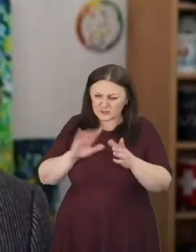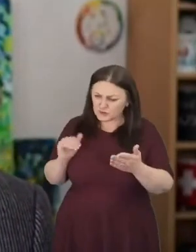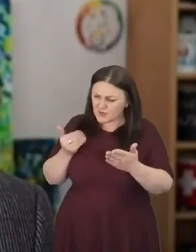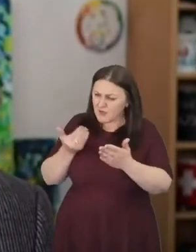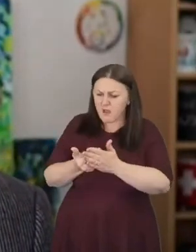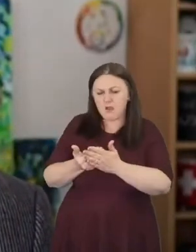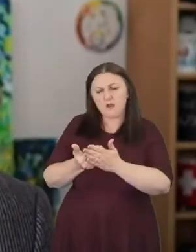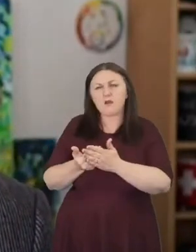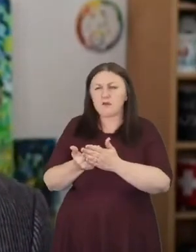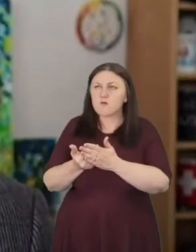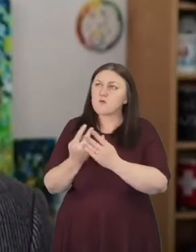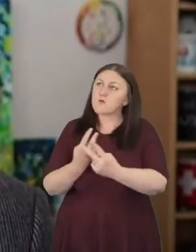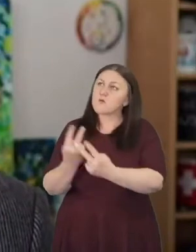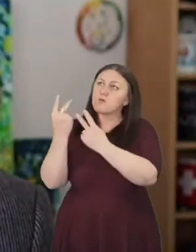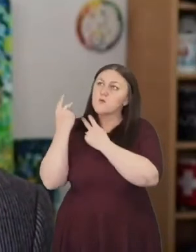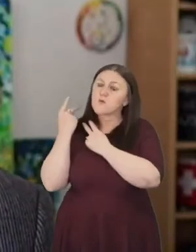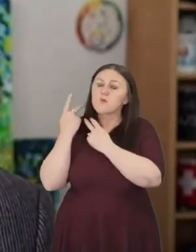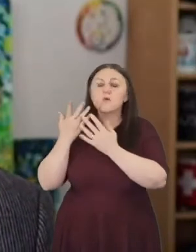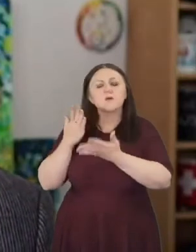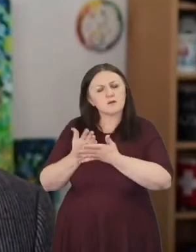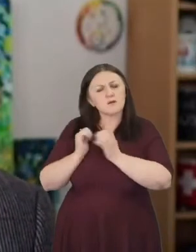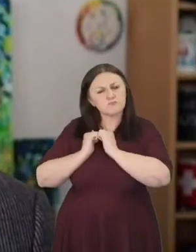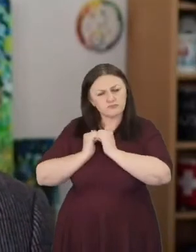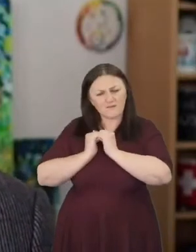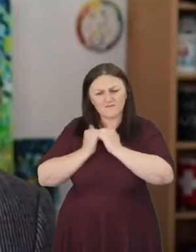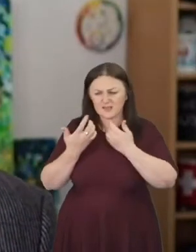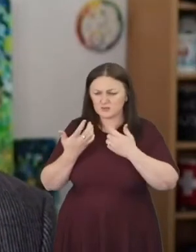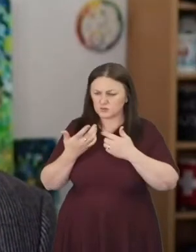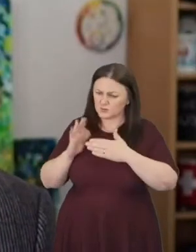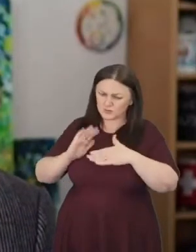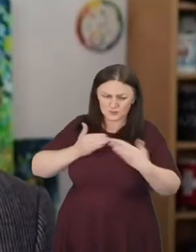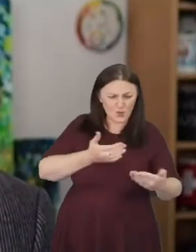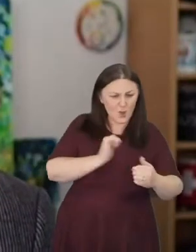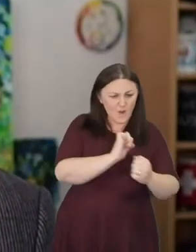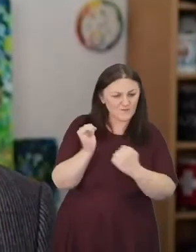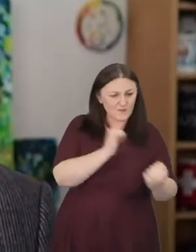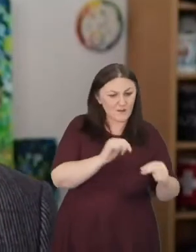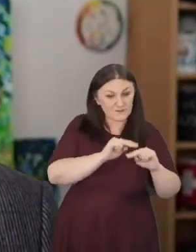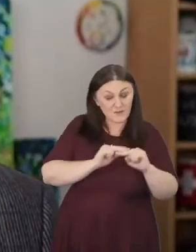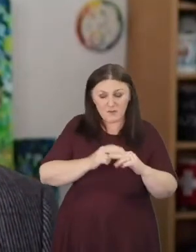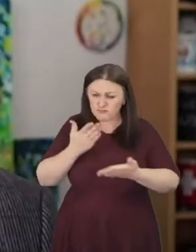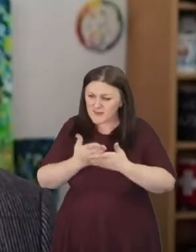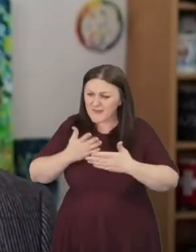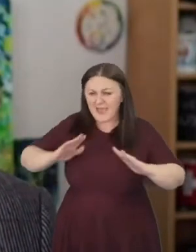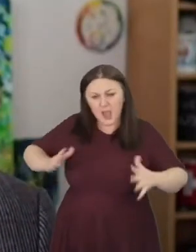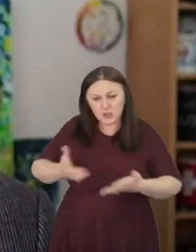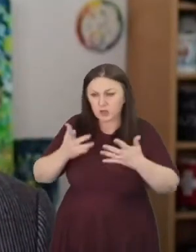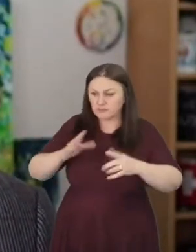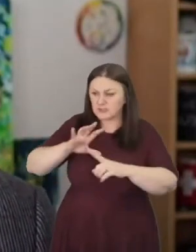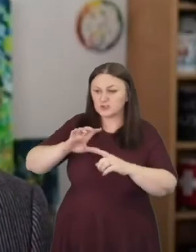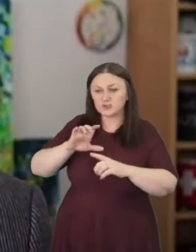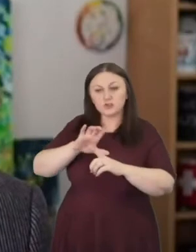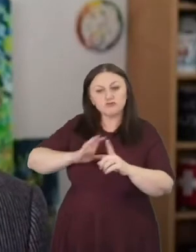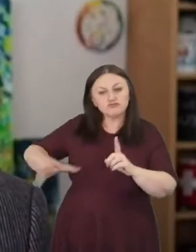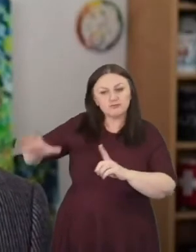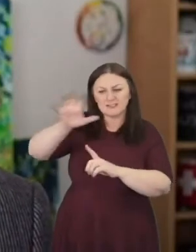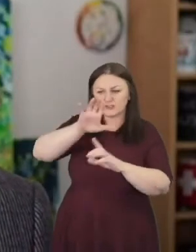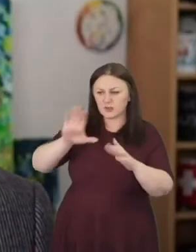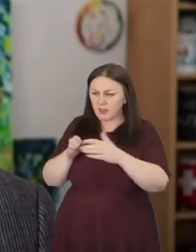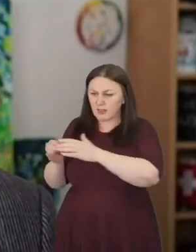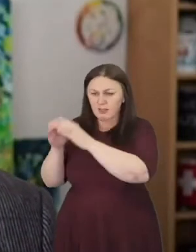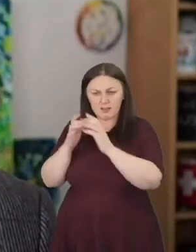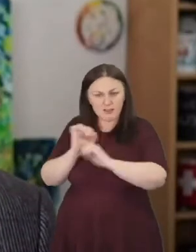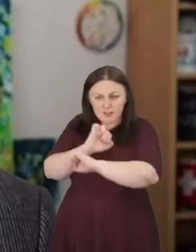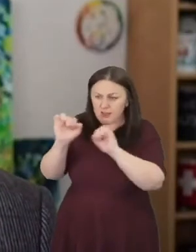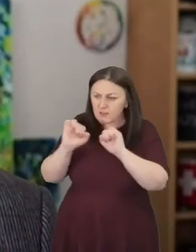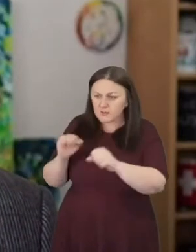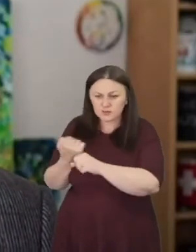to serve the Baptist family. I'm encouraged to see what the regional team leaders are doing. We see a whole host of